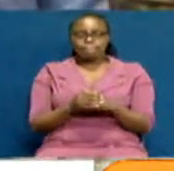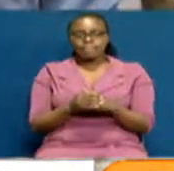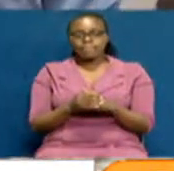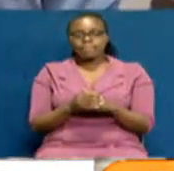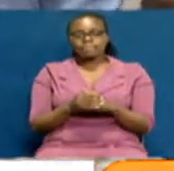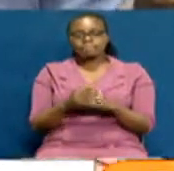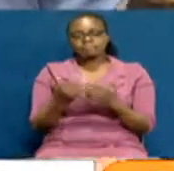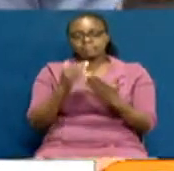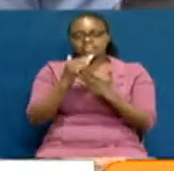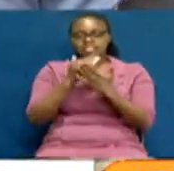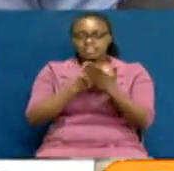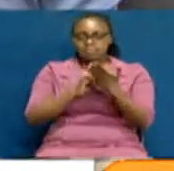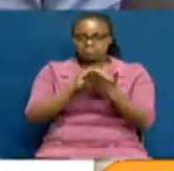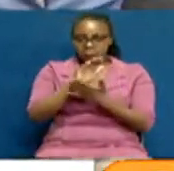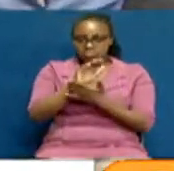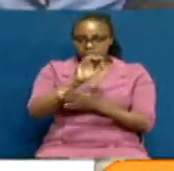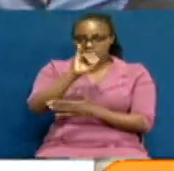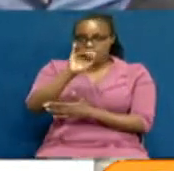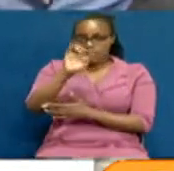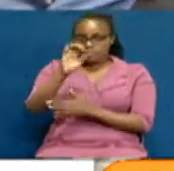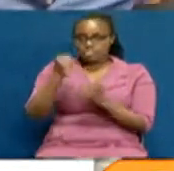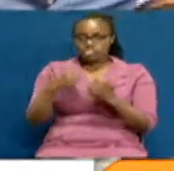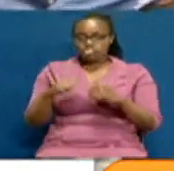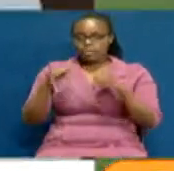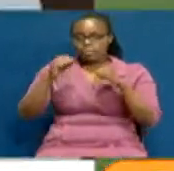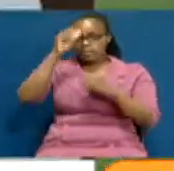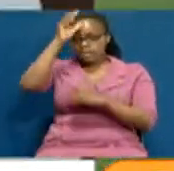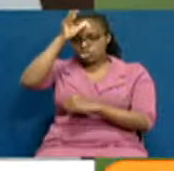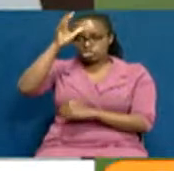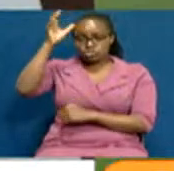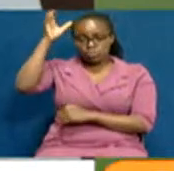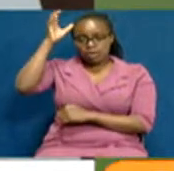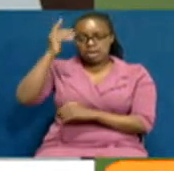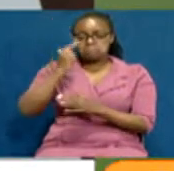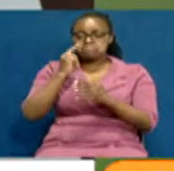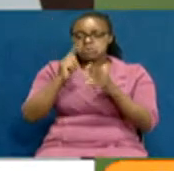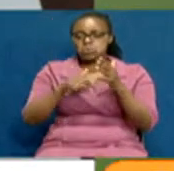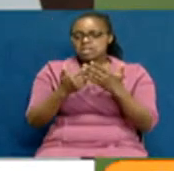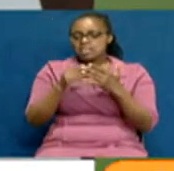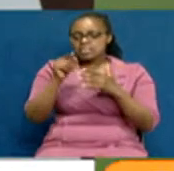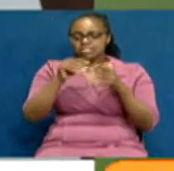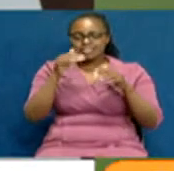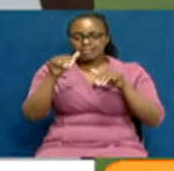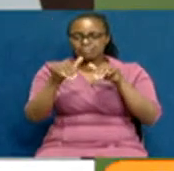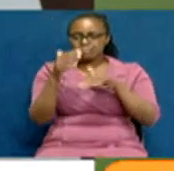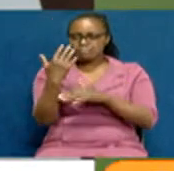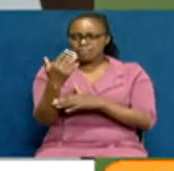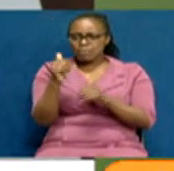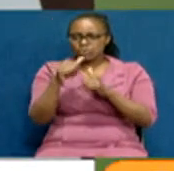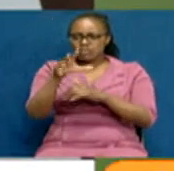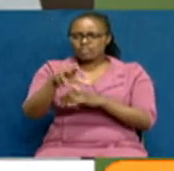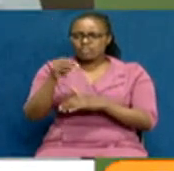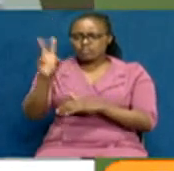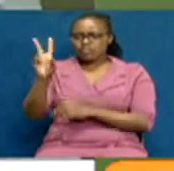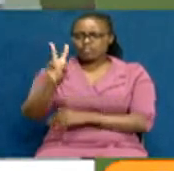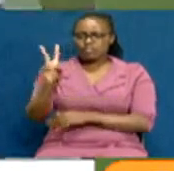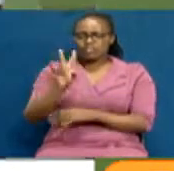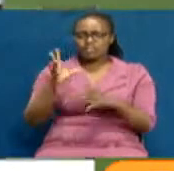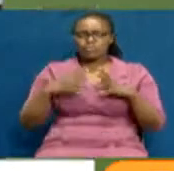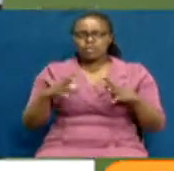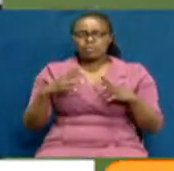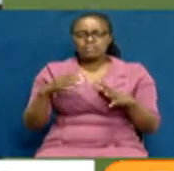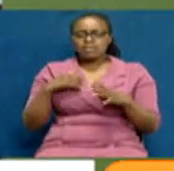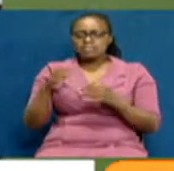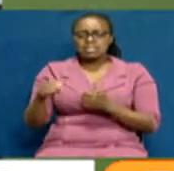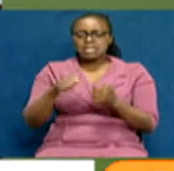In the statement, the IBC's chairman, Wafula Chabukati, says the stickers found in the luggage of the Venezuelans are non